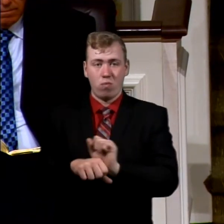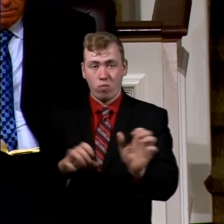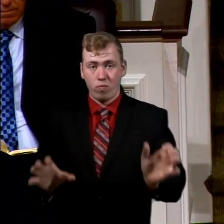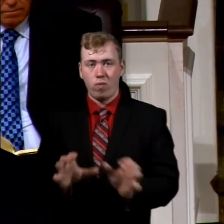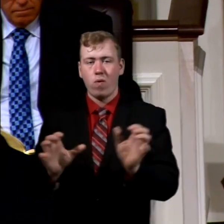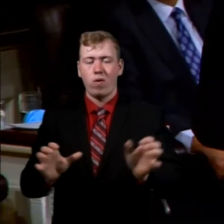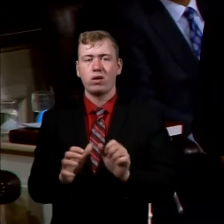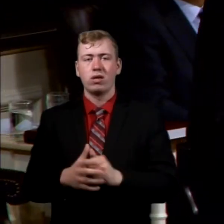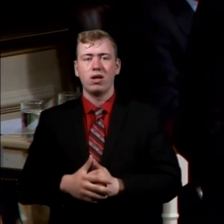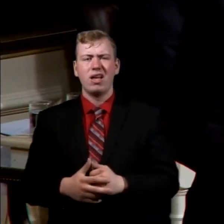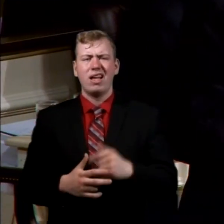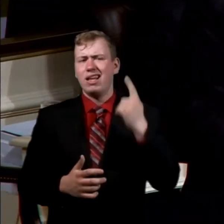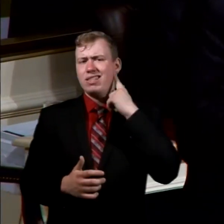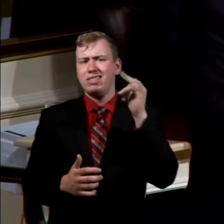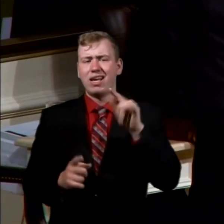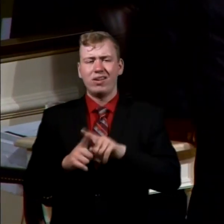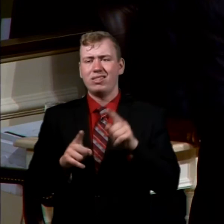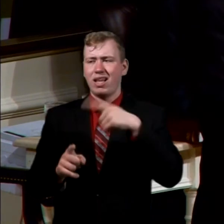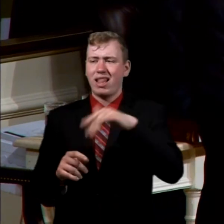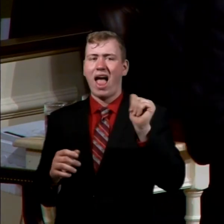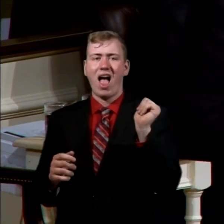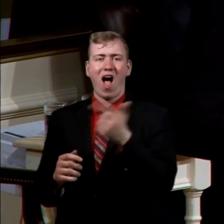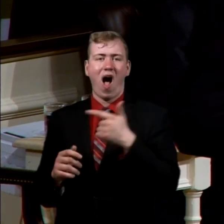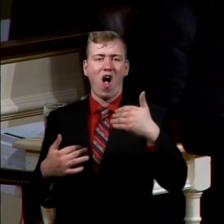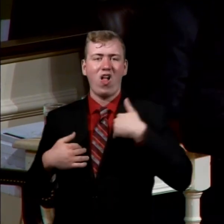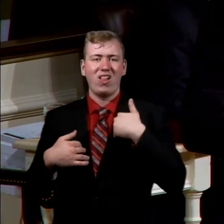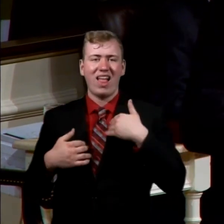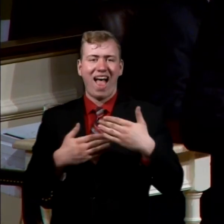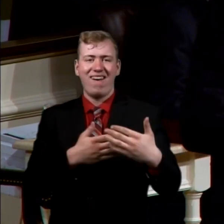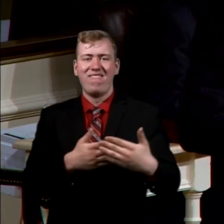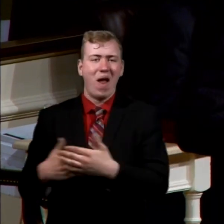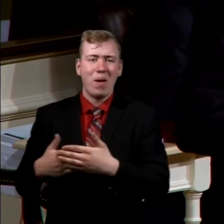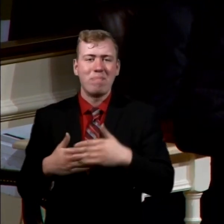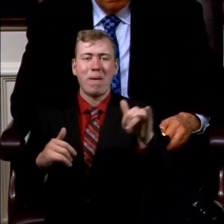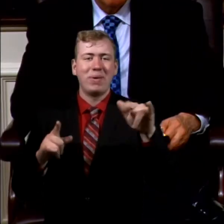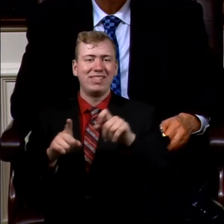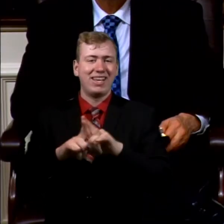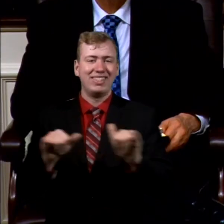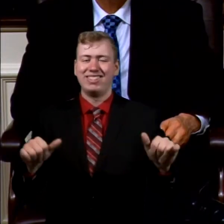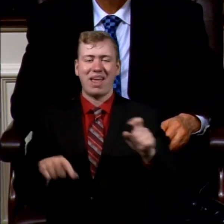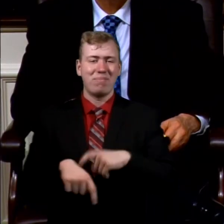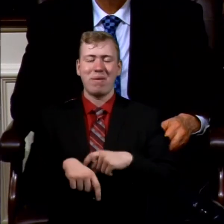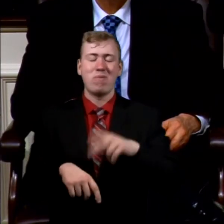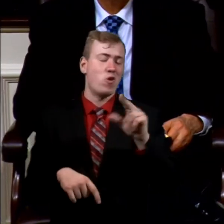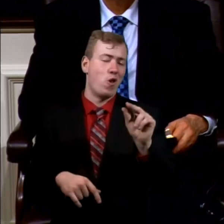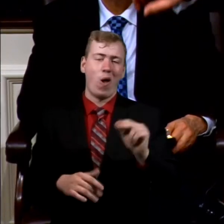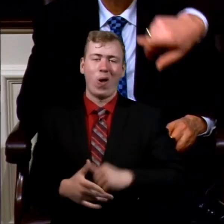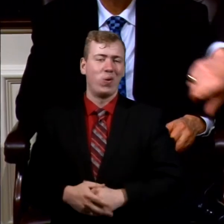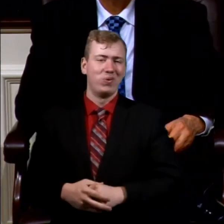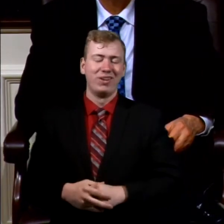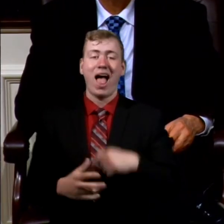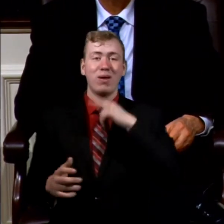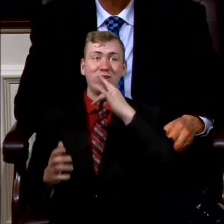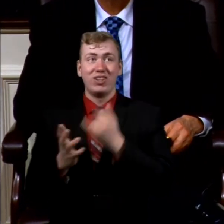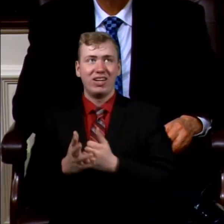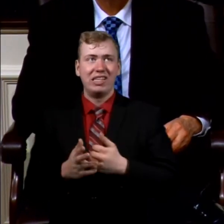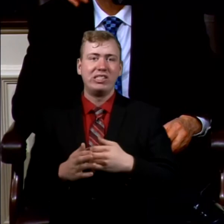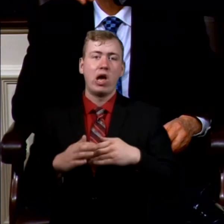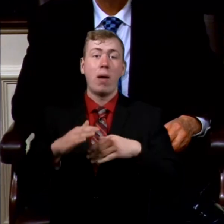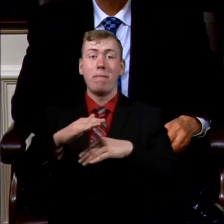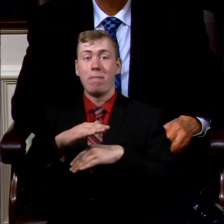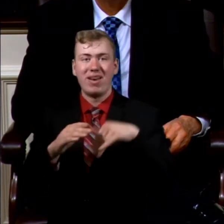Sounds like they don't have their babies all at the same time. Ten o'clock, let's pop them out. Let's go. Here we go. No, I'm sure it's